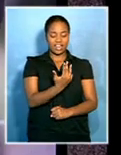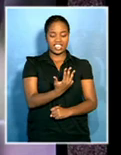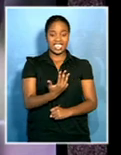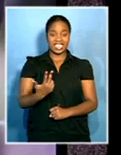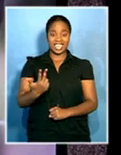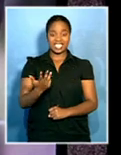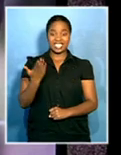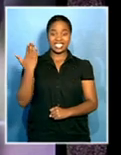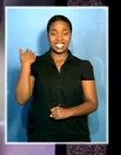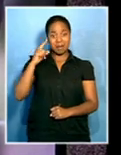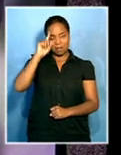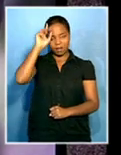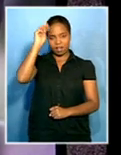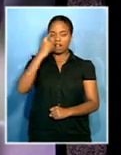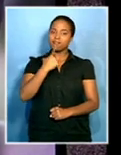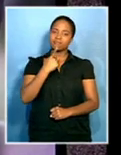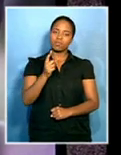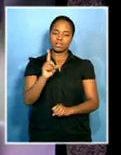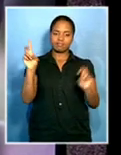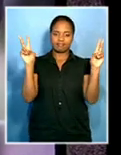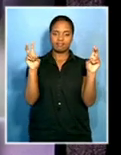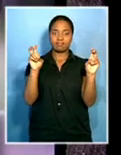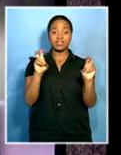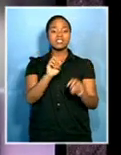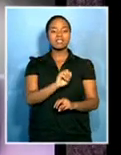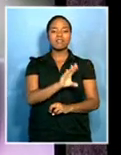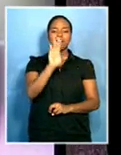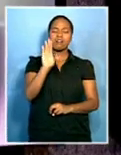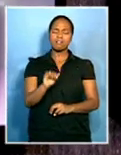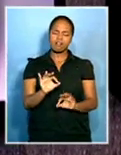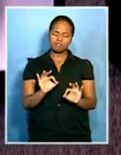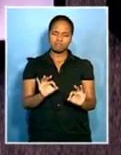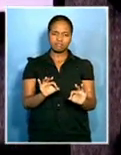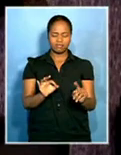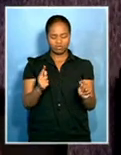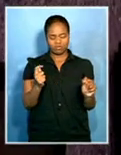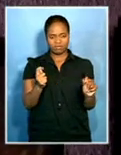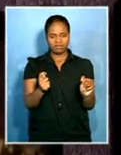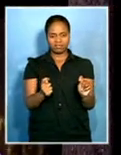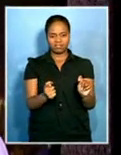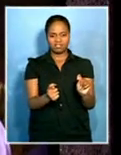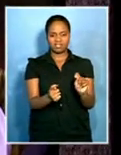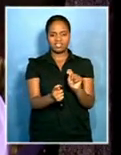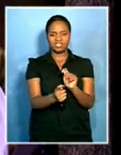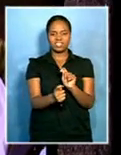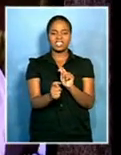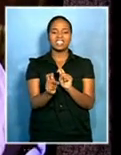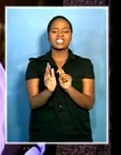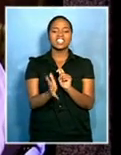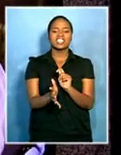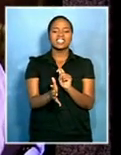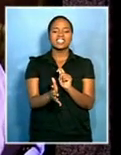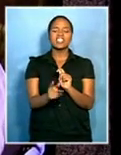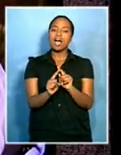our then-President Nelson Mandela said, I quote, South Africa is an immense process of change, blazing a trade